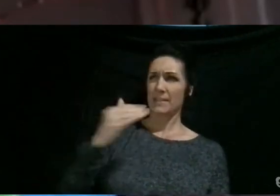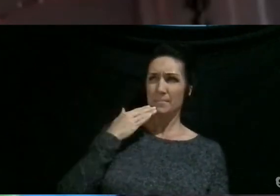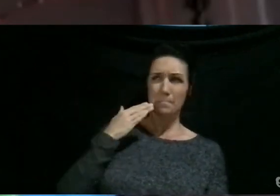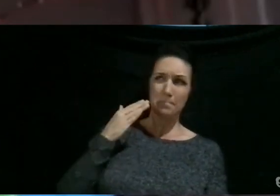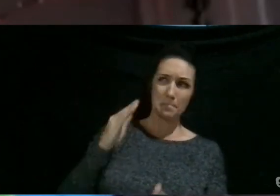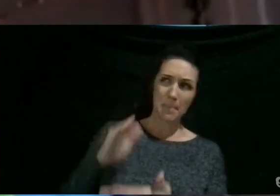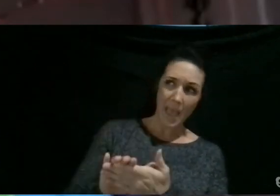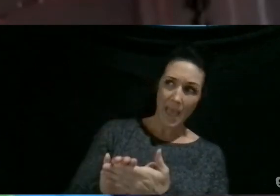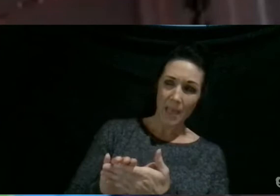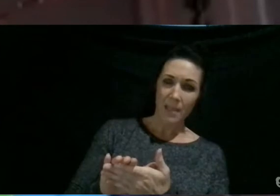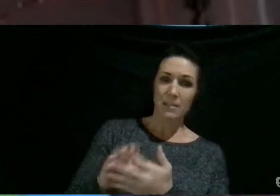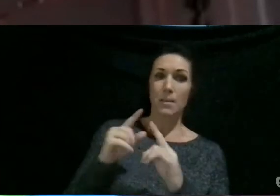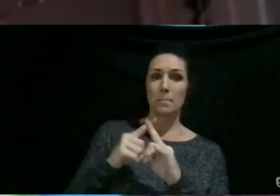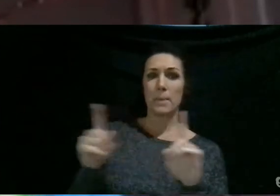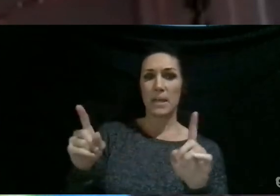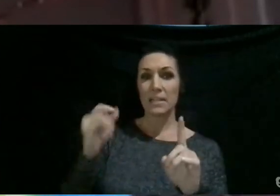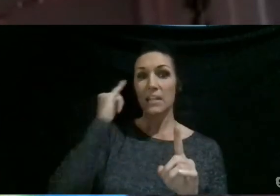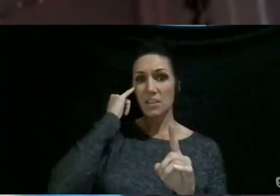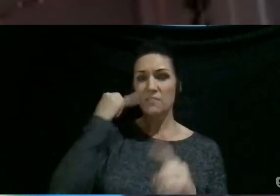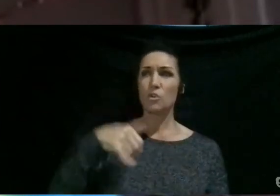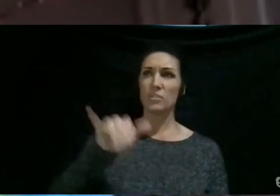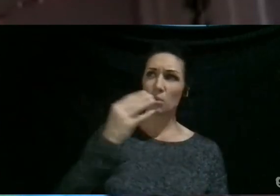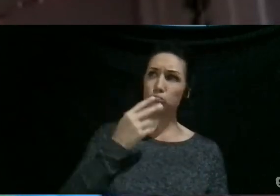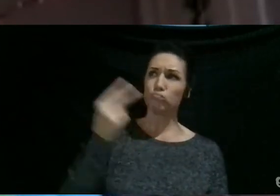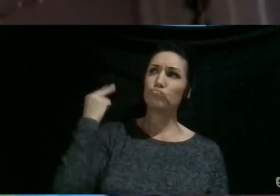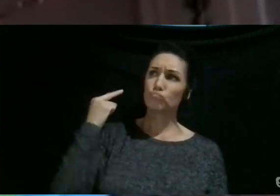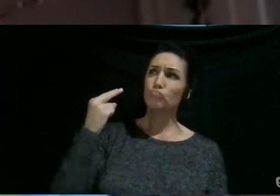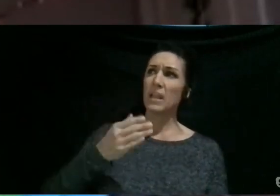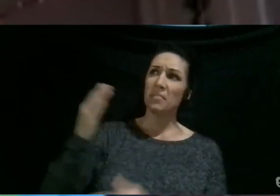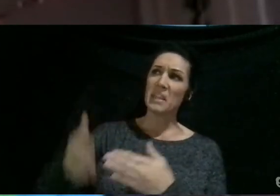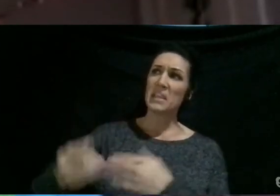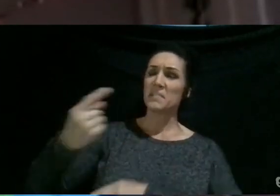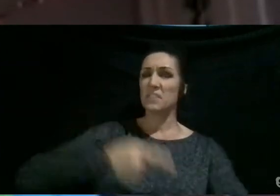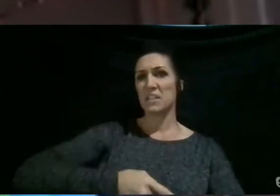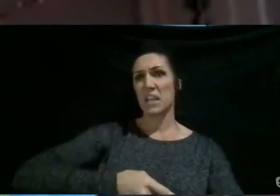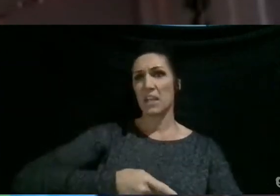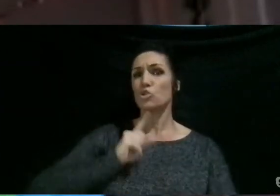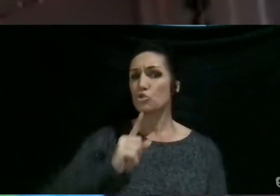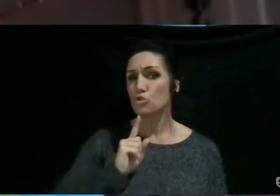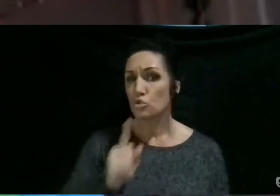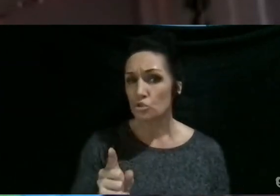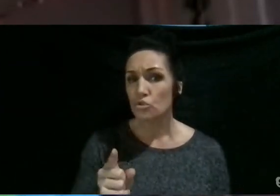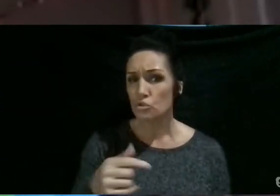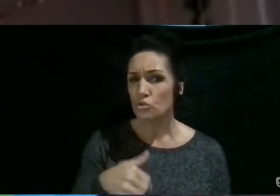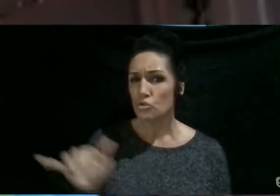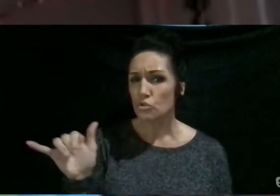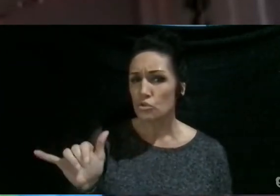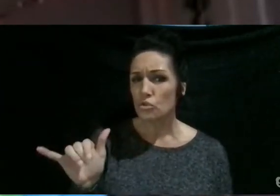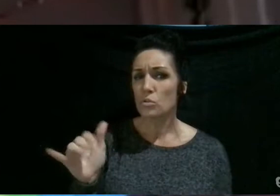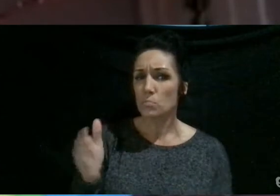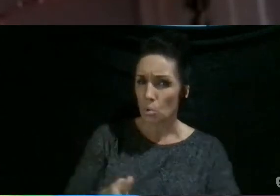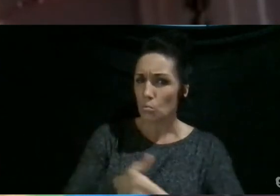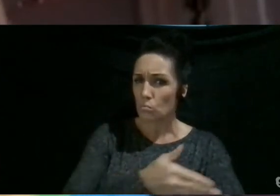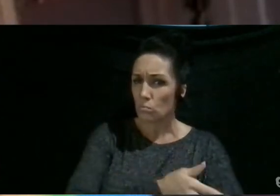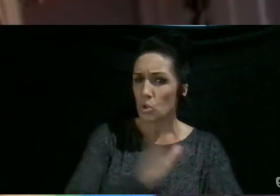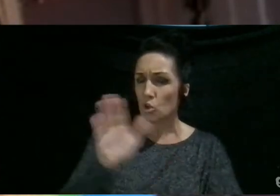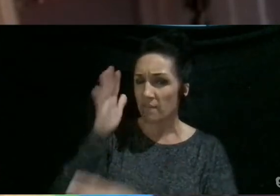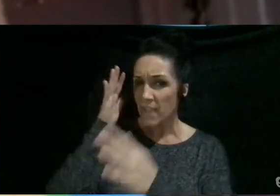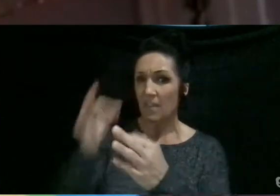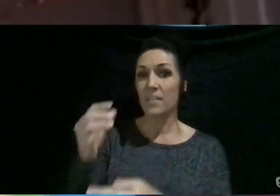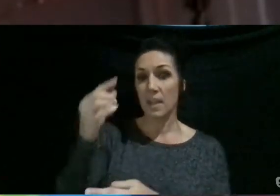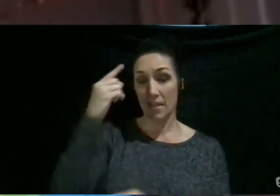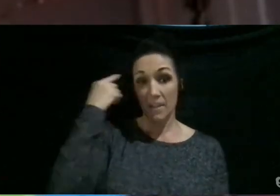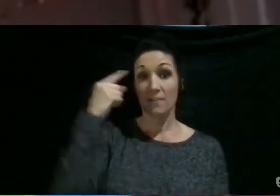that if you're still reflecting on it at the end of the day, then surely you still like progress in your faith. But I think for me,